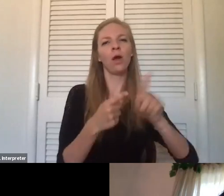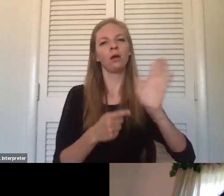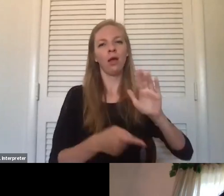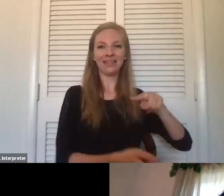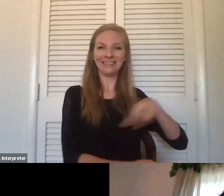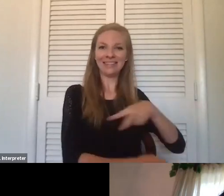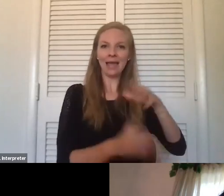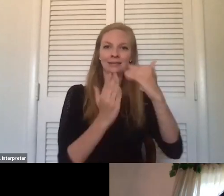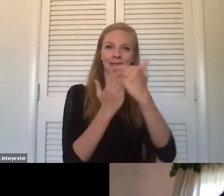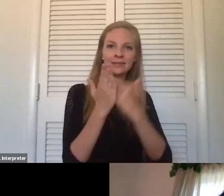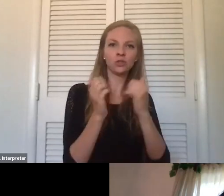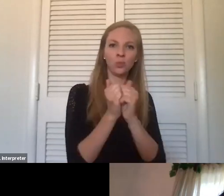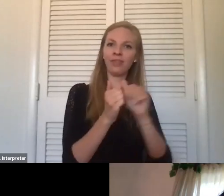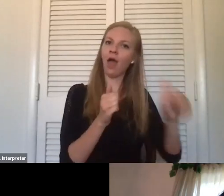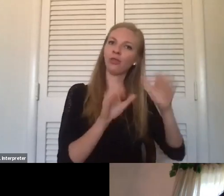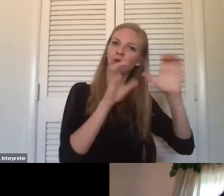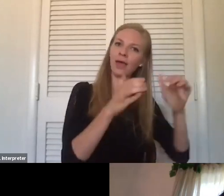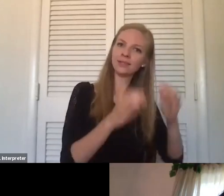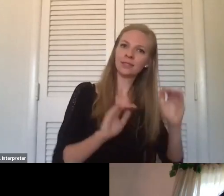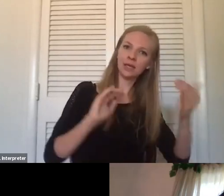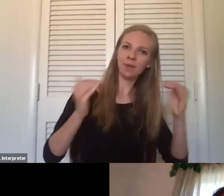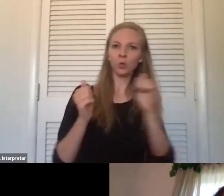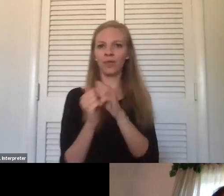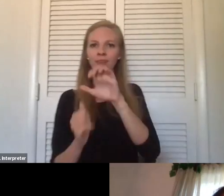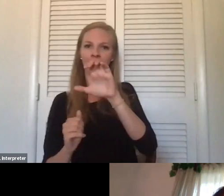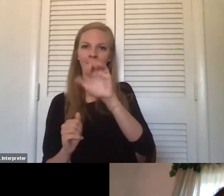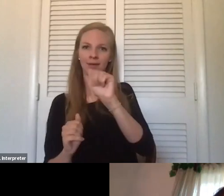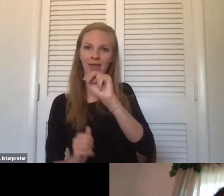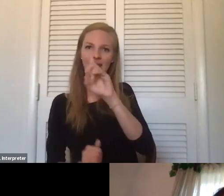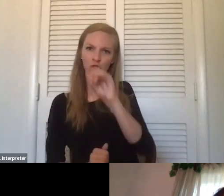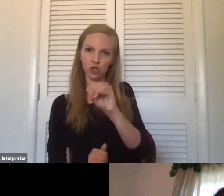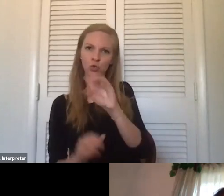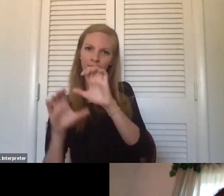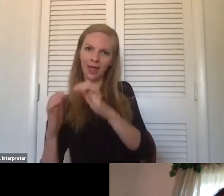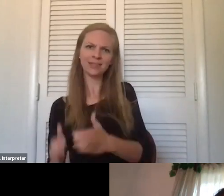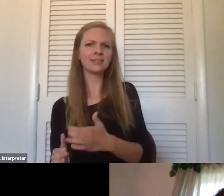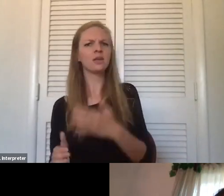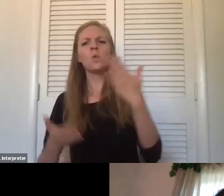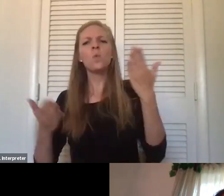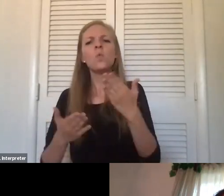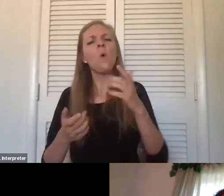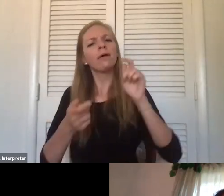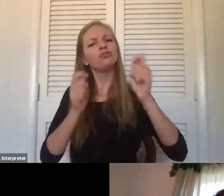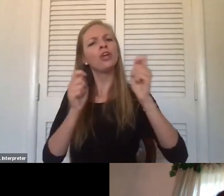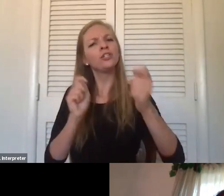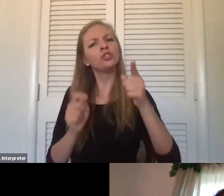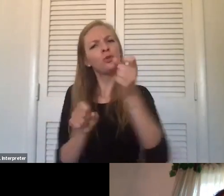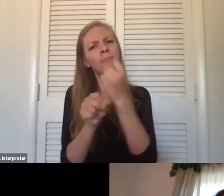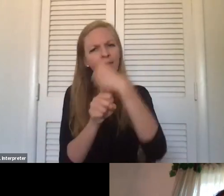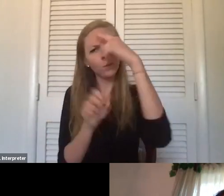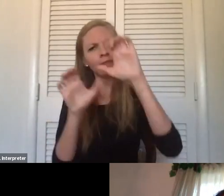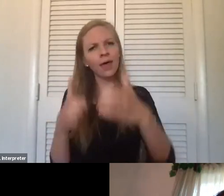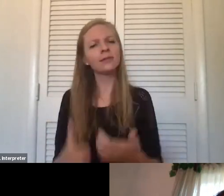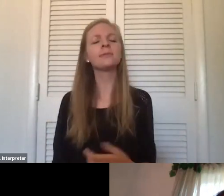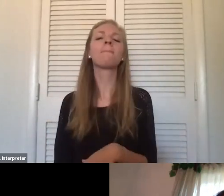your other classes and then the can-do classes. And what are some small changes that you made? One of the